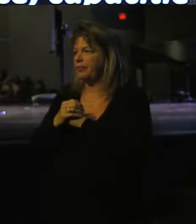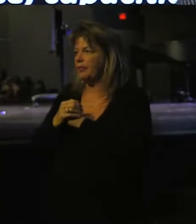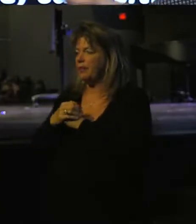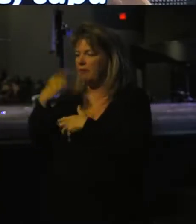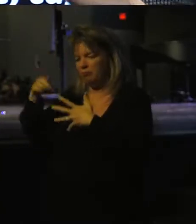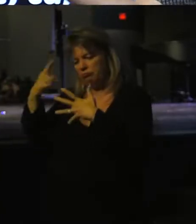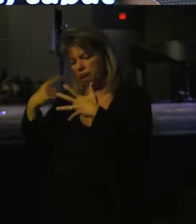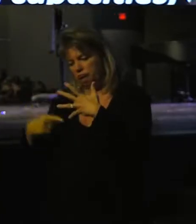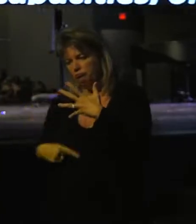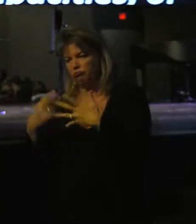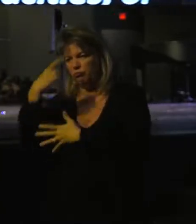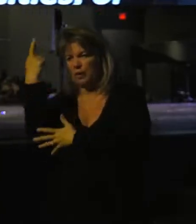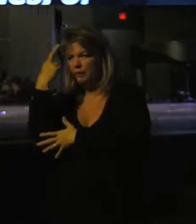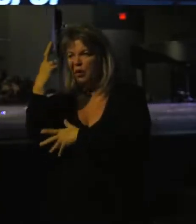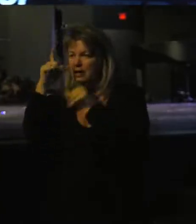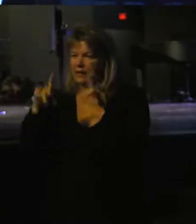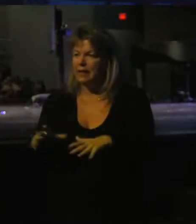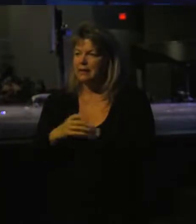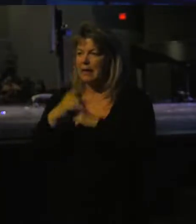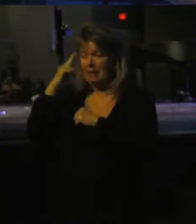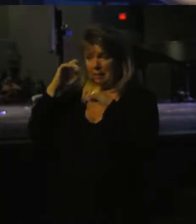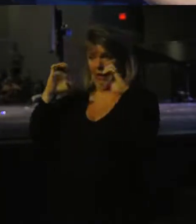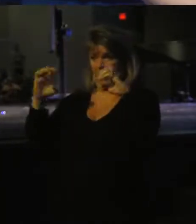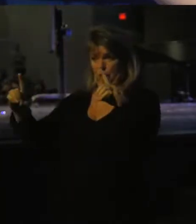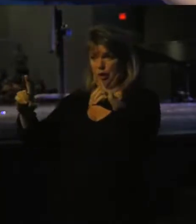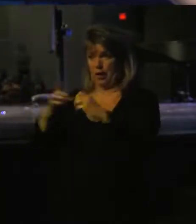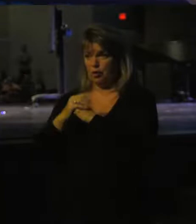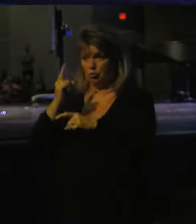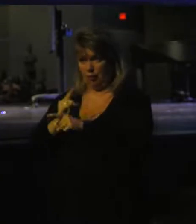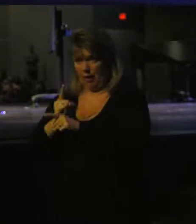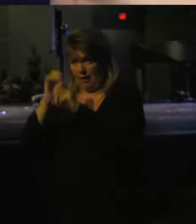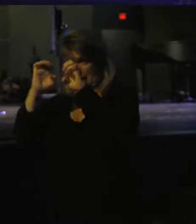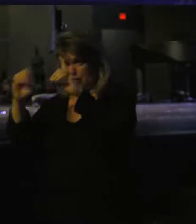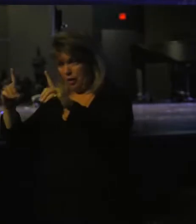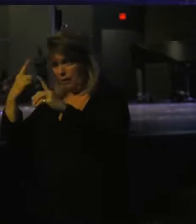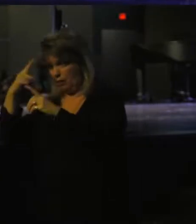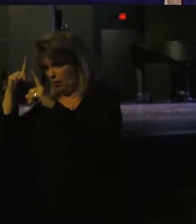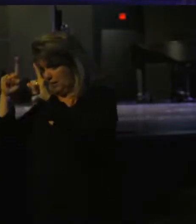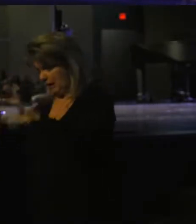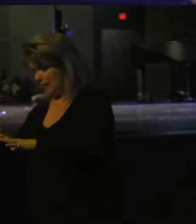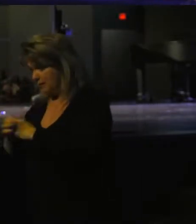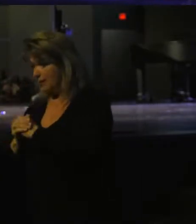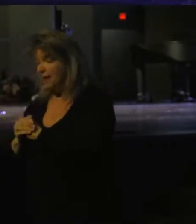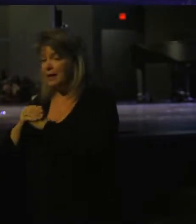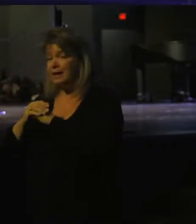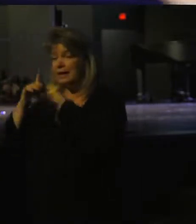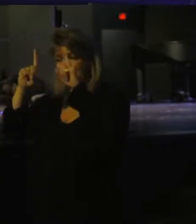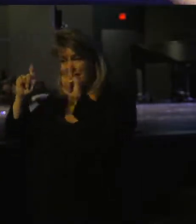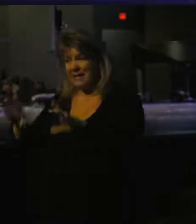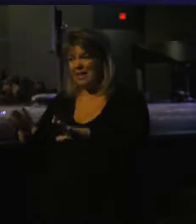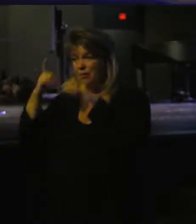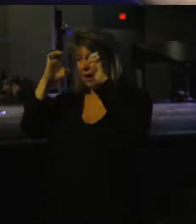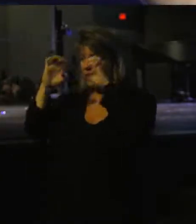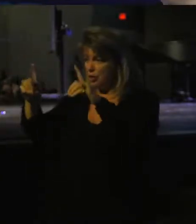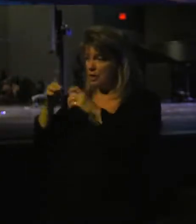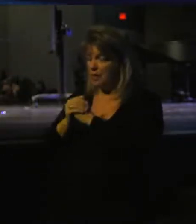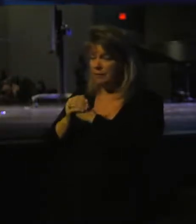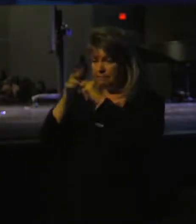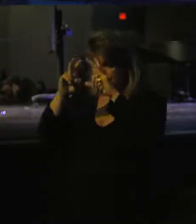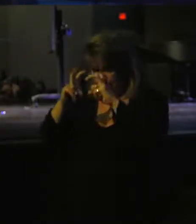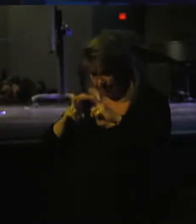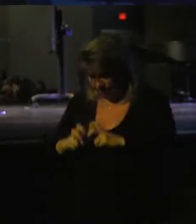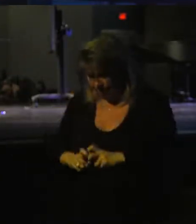There's all these reasons for a test. We think about education, right? Education for a test. A test in education is a critical examination,